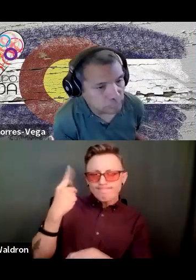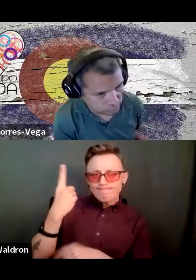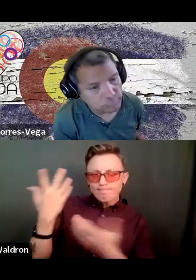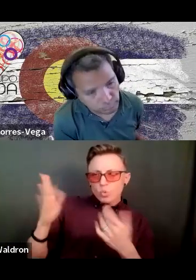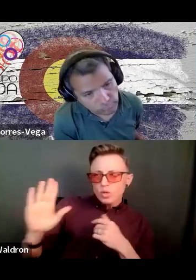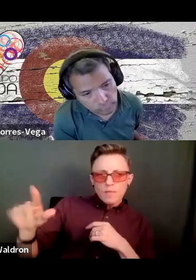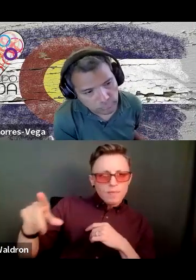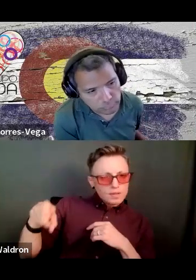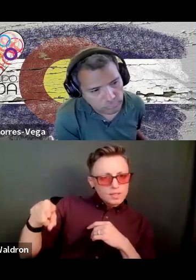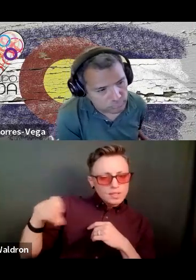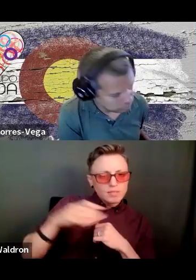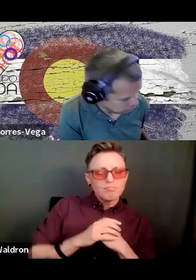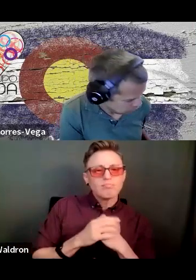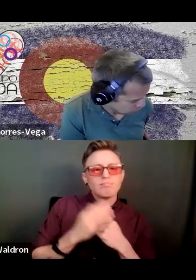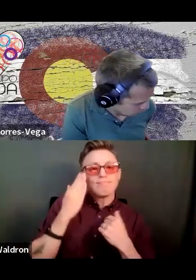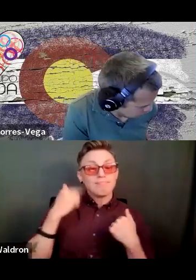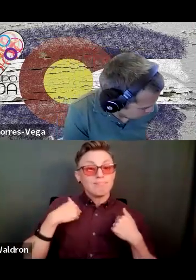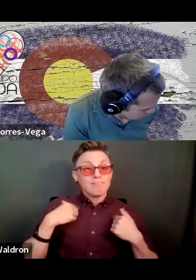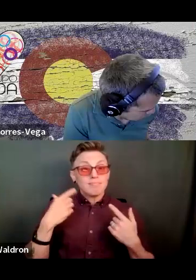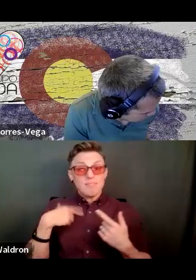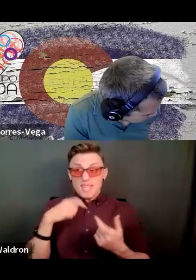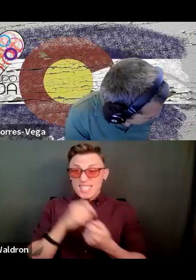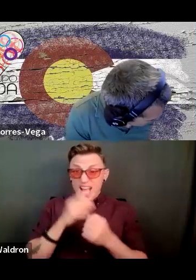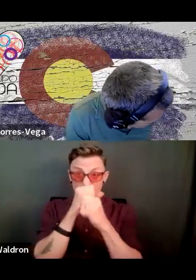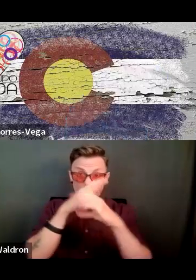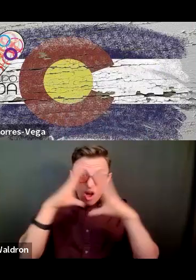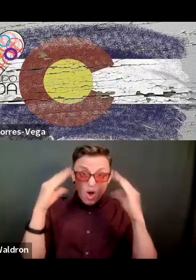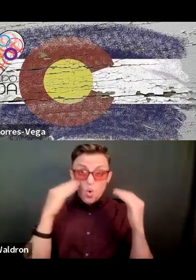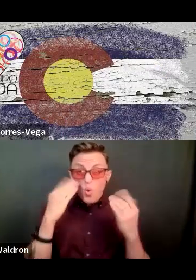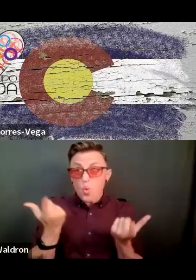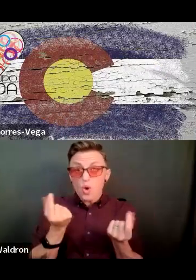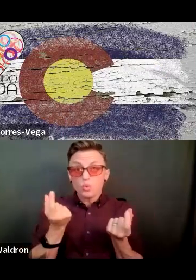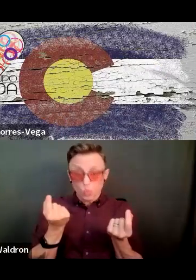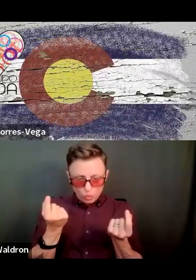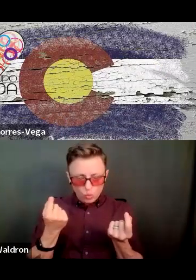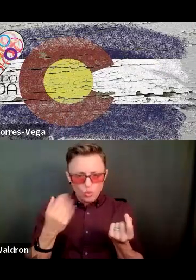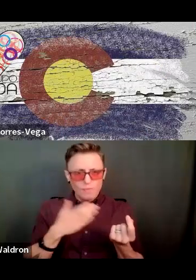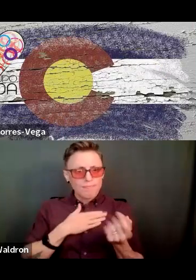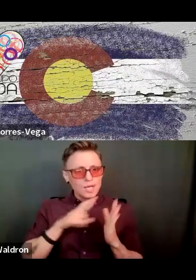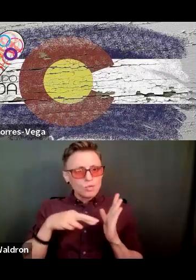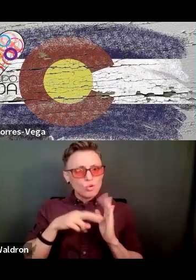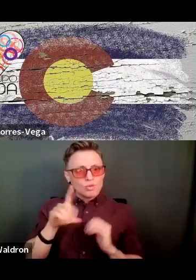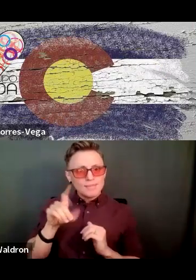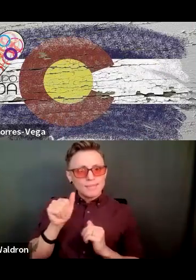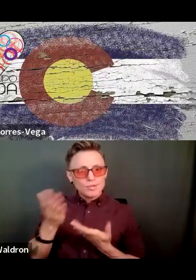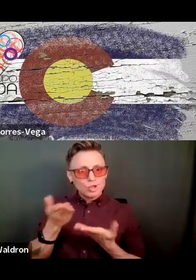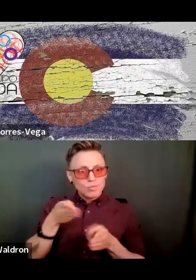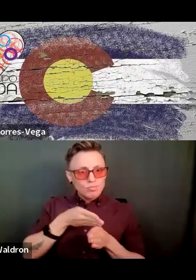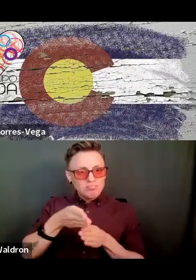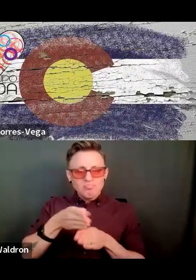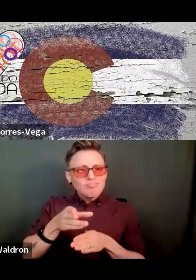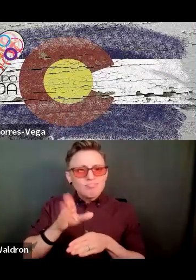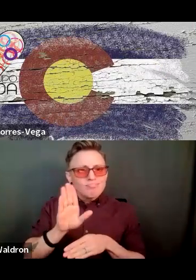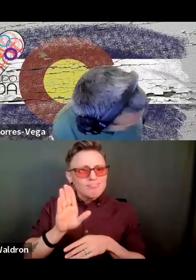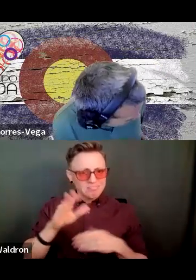I didn't know exactly what I wanted to do as a disability services professional. I just kept on pursuing